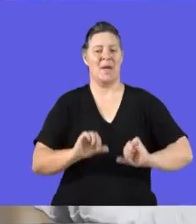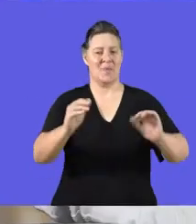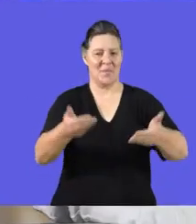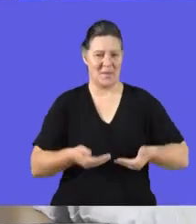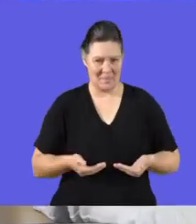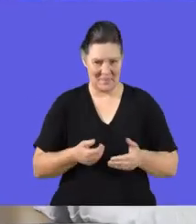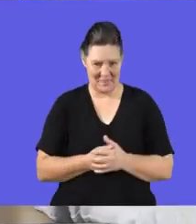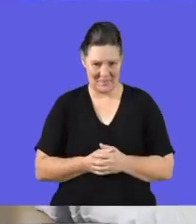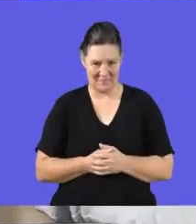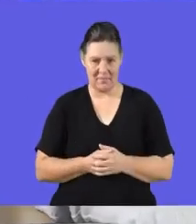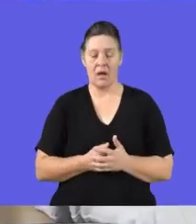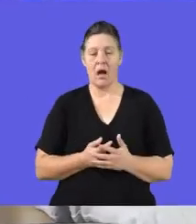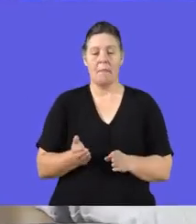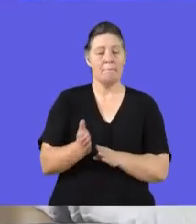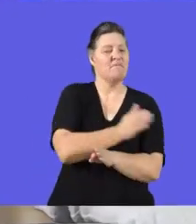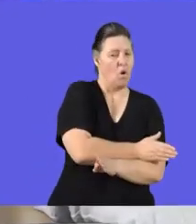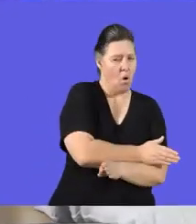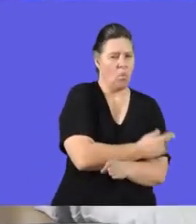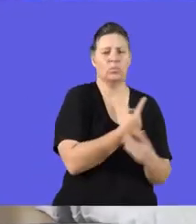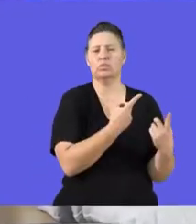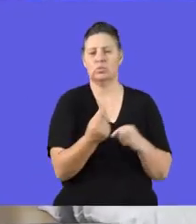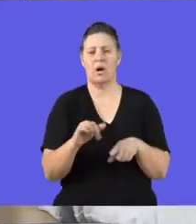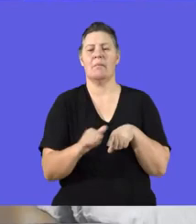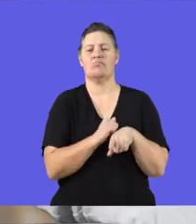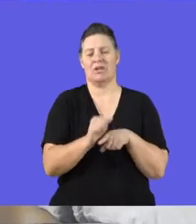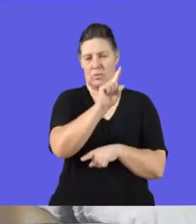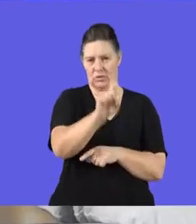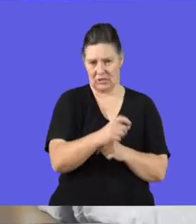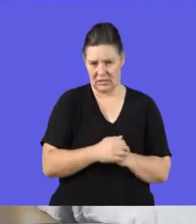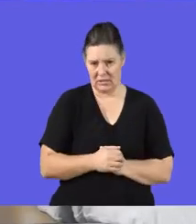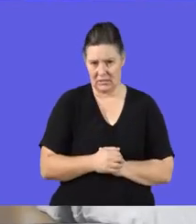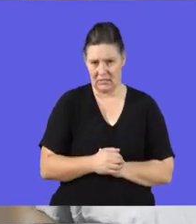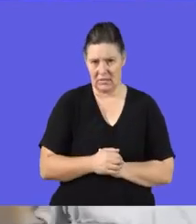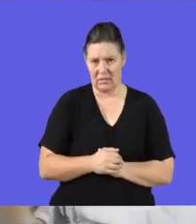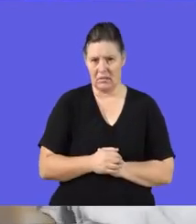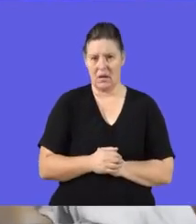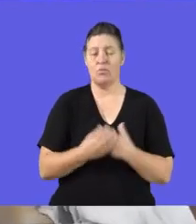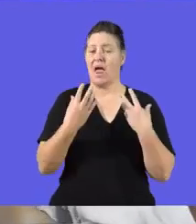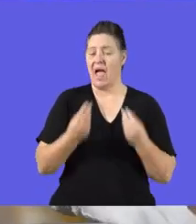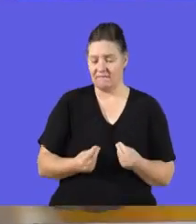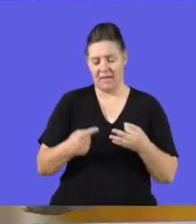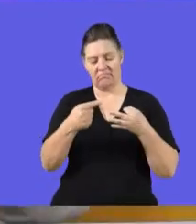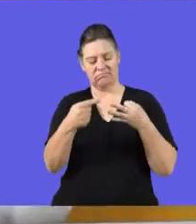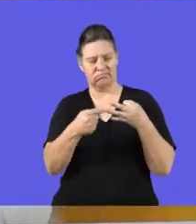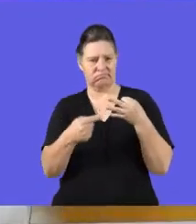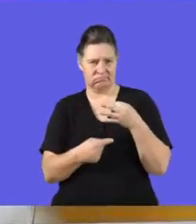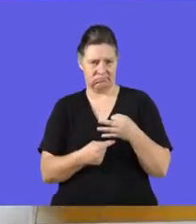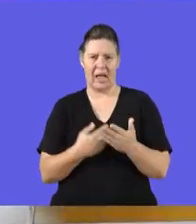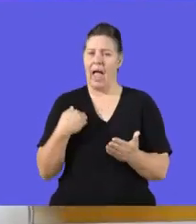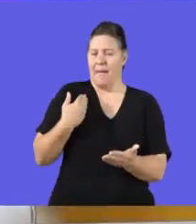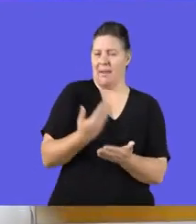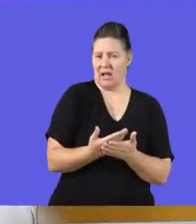Welcome back, written class. Before the ad break, we did a practice question. Now, I have with me here a couple of